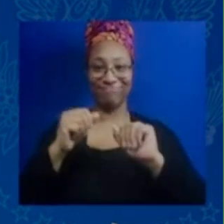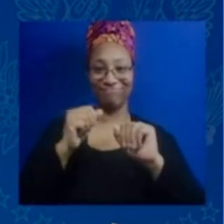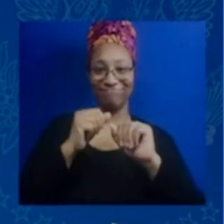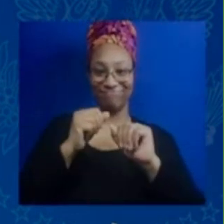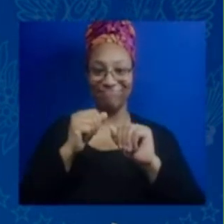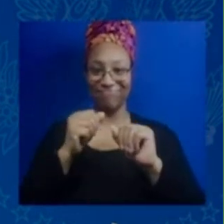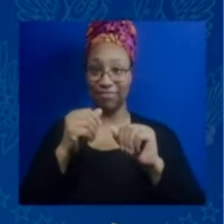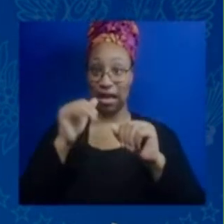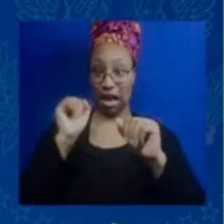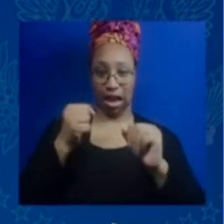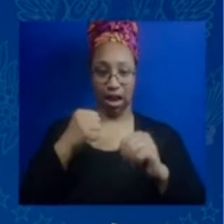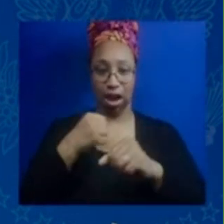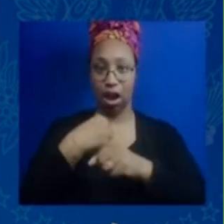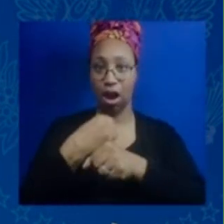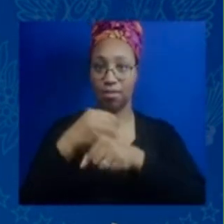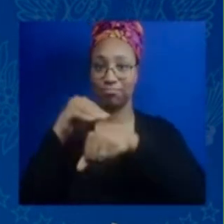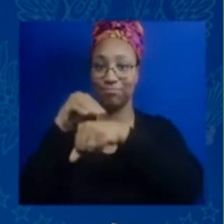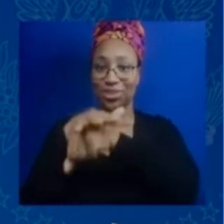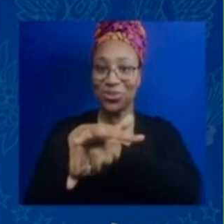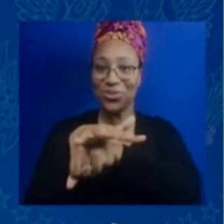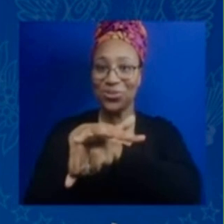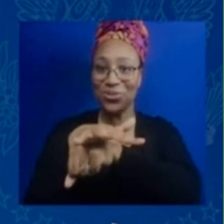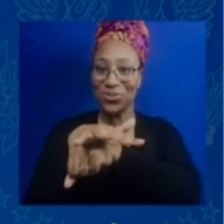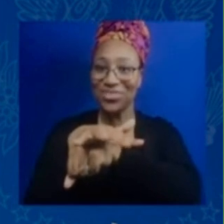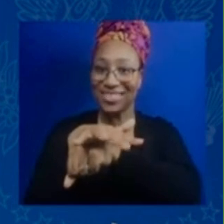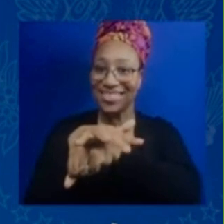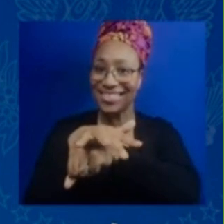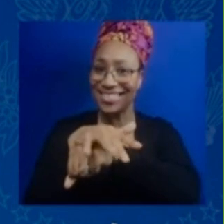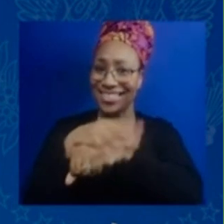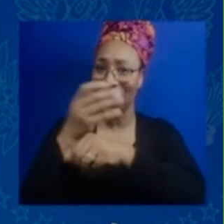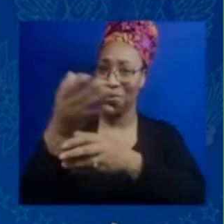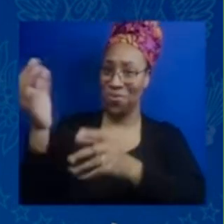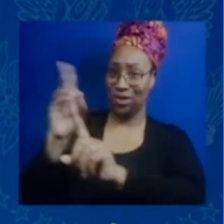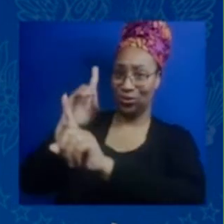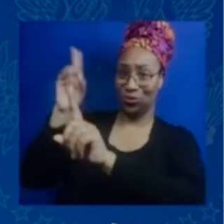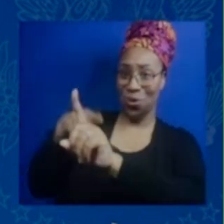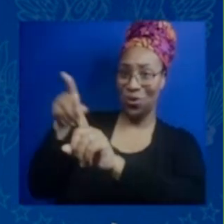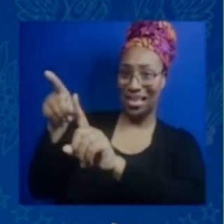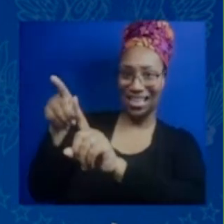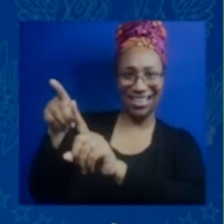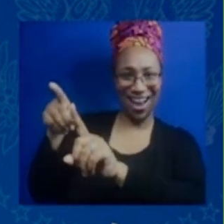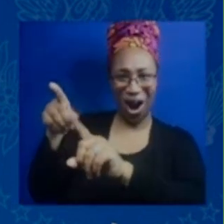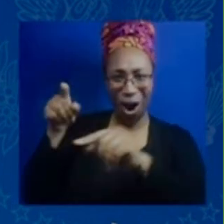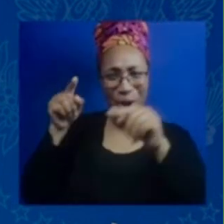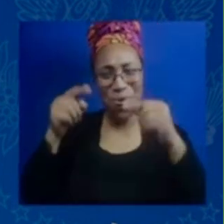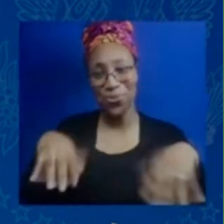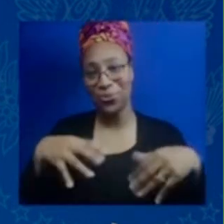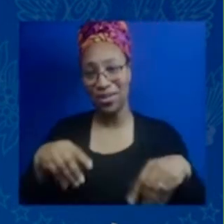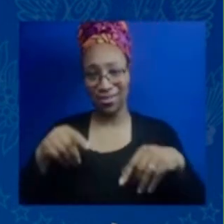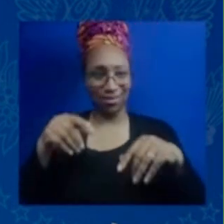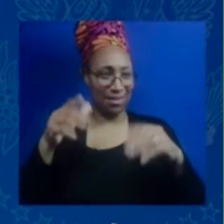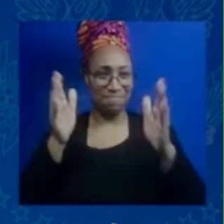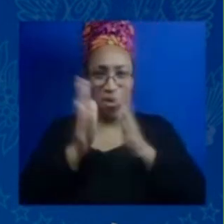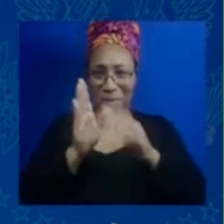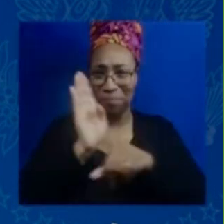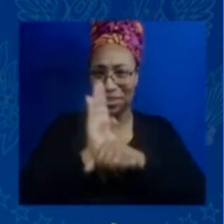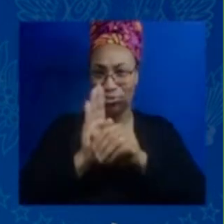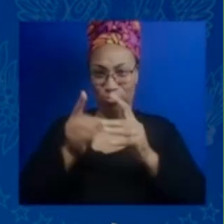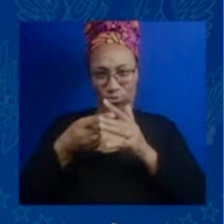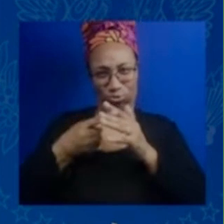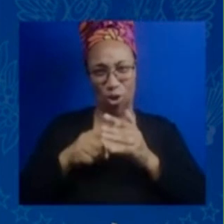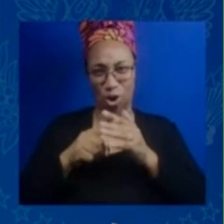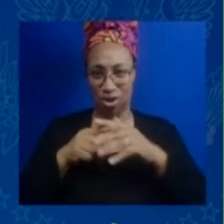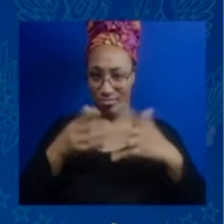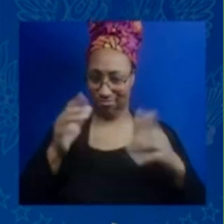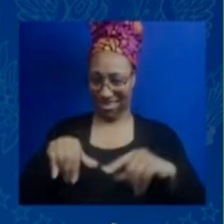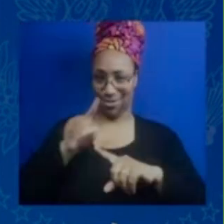we have a small store in the heart of downtown Detroit and we had just opened it up in 2019 and